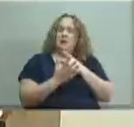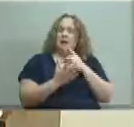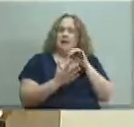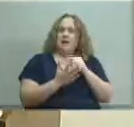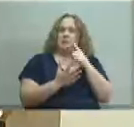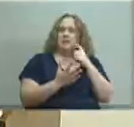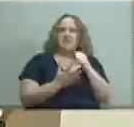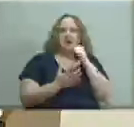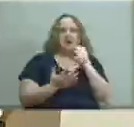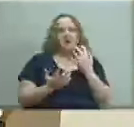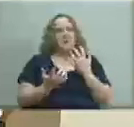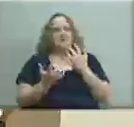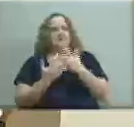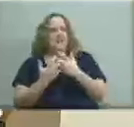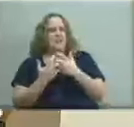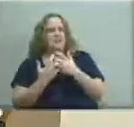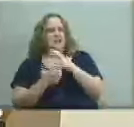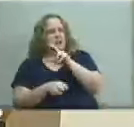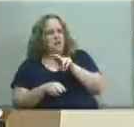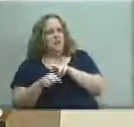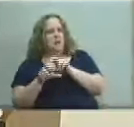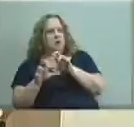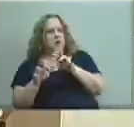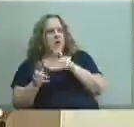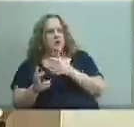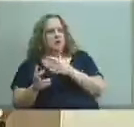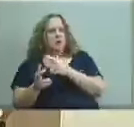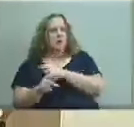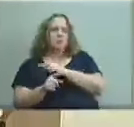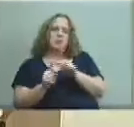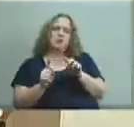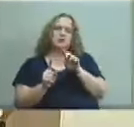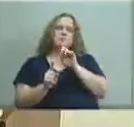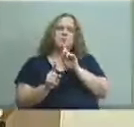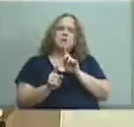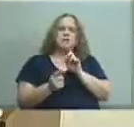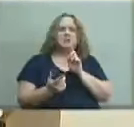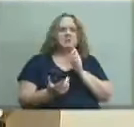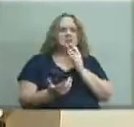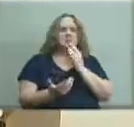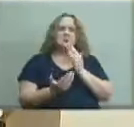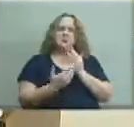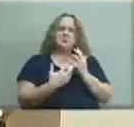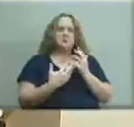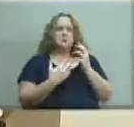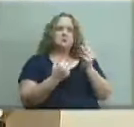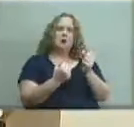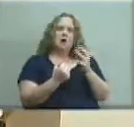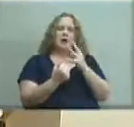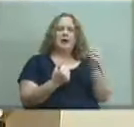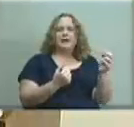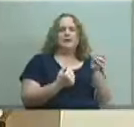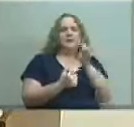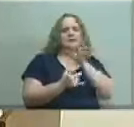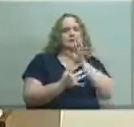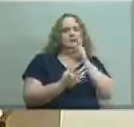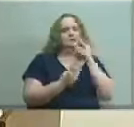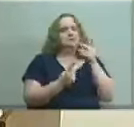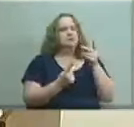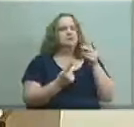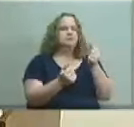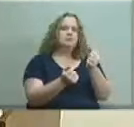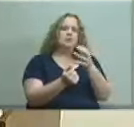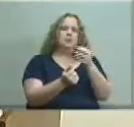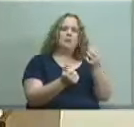in the regular classrooms from around but they were certainly bold and eloquent in